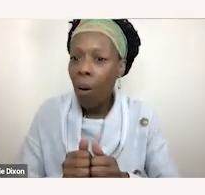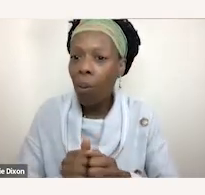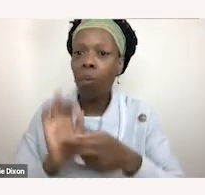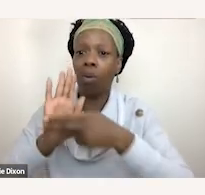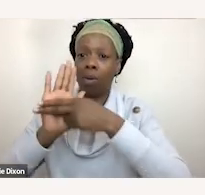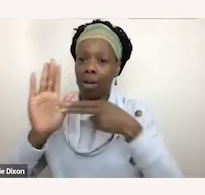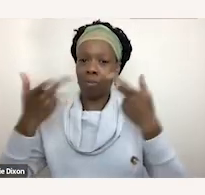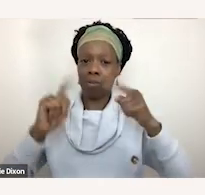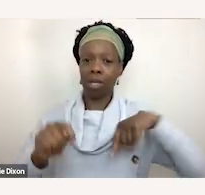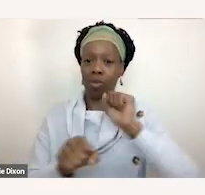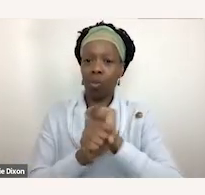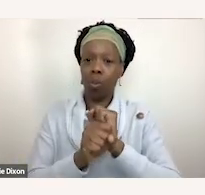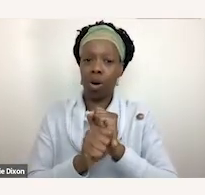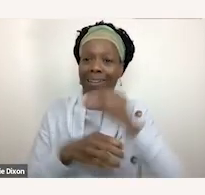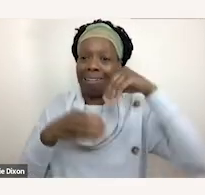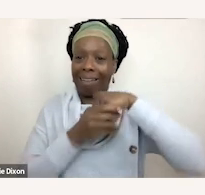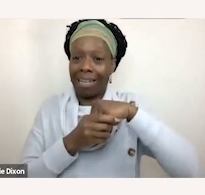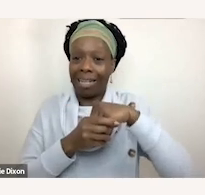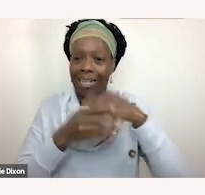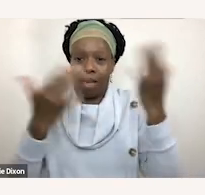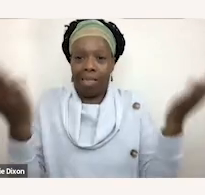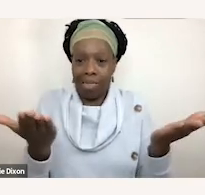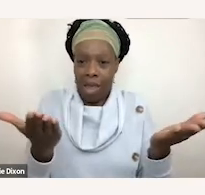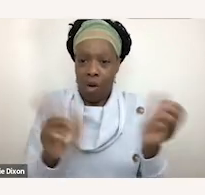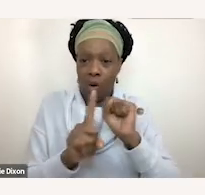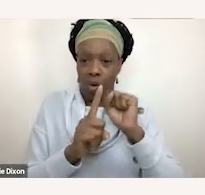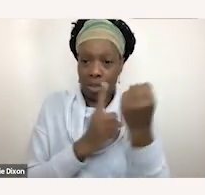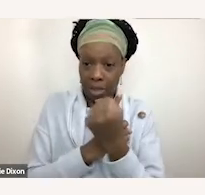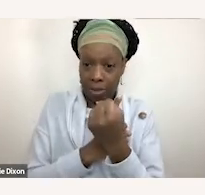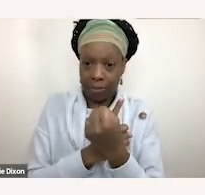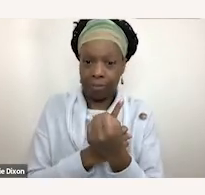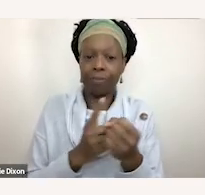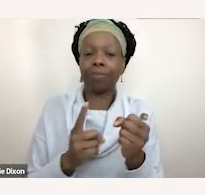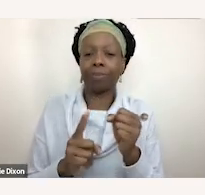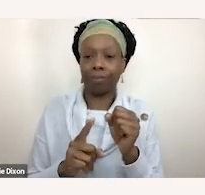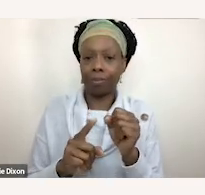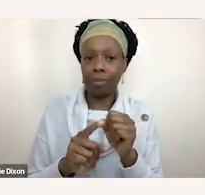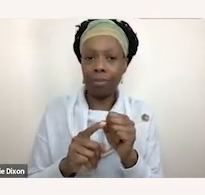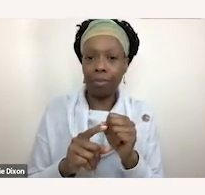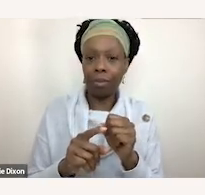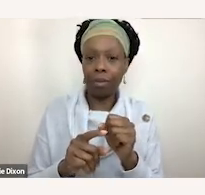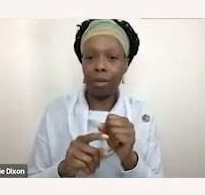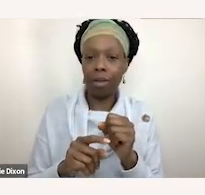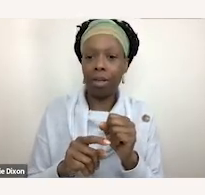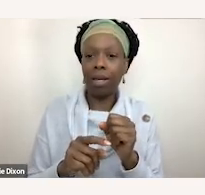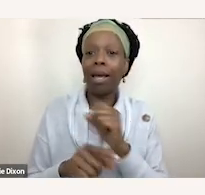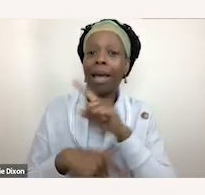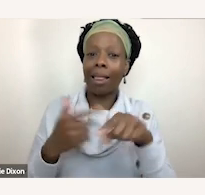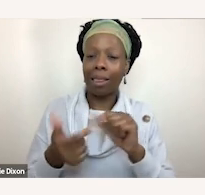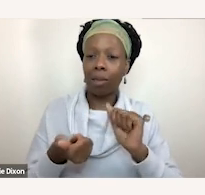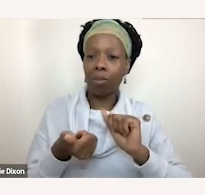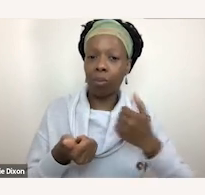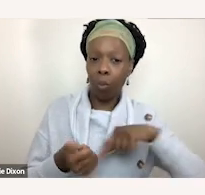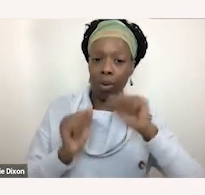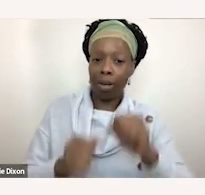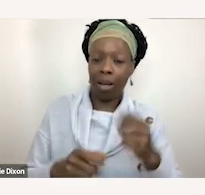within an existing system you know how are we making sure that every student is fully included